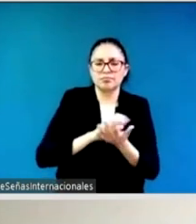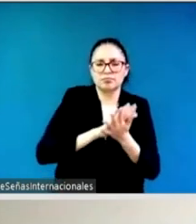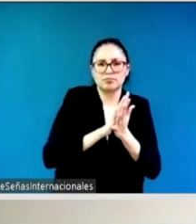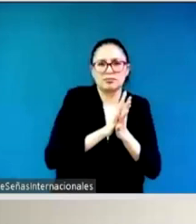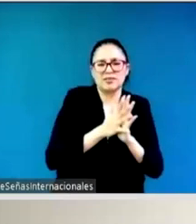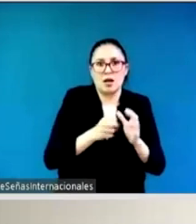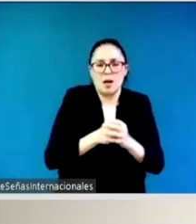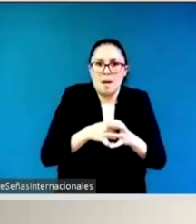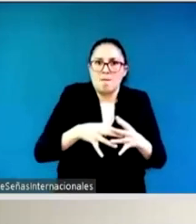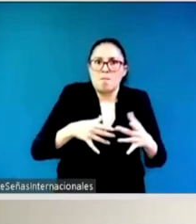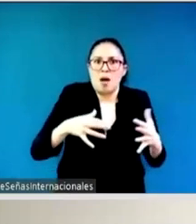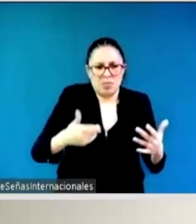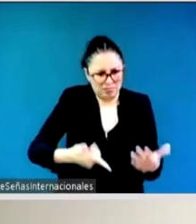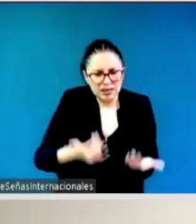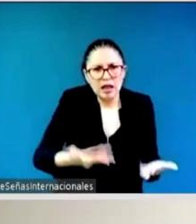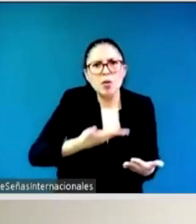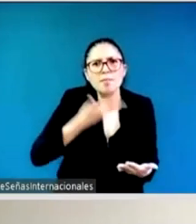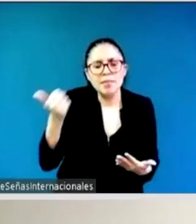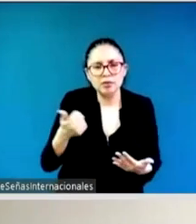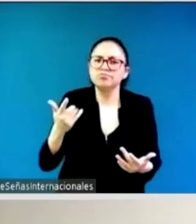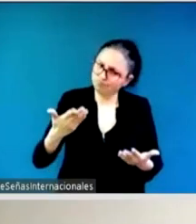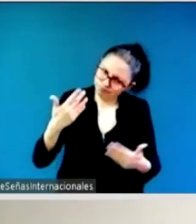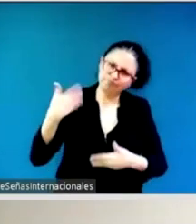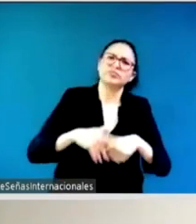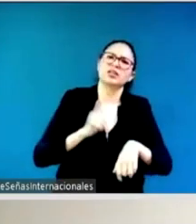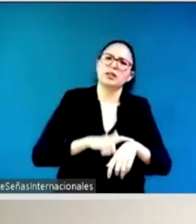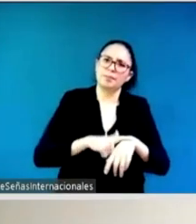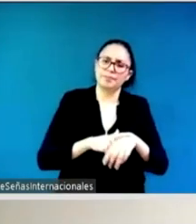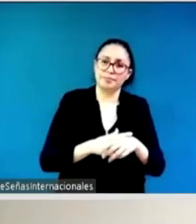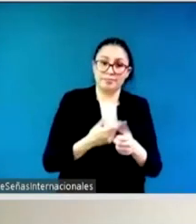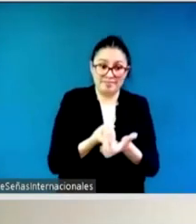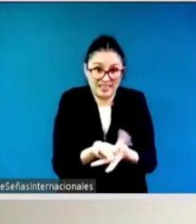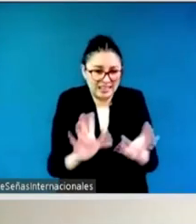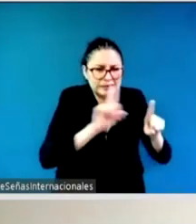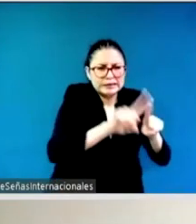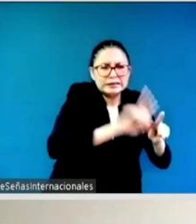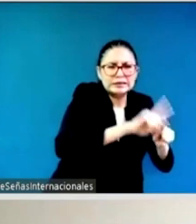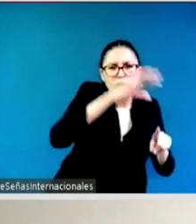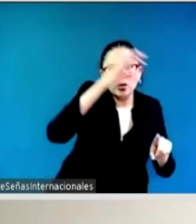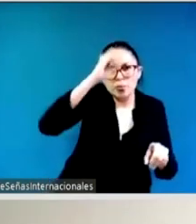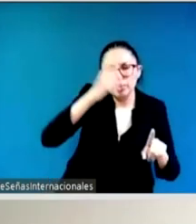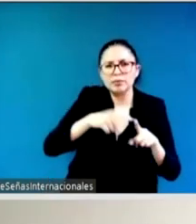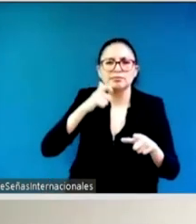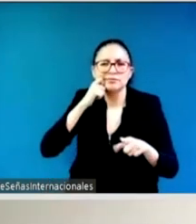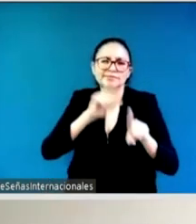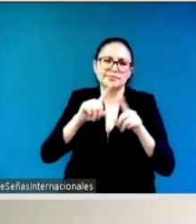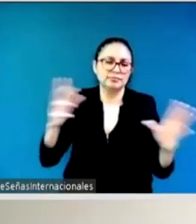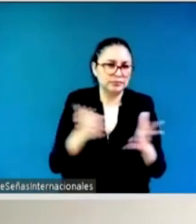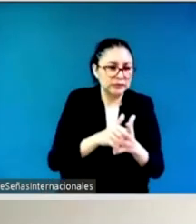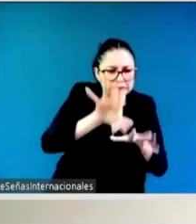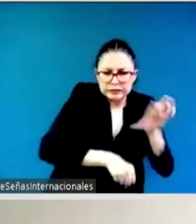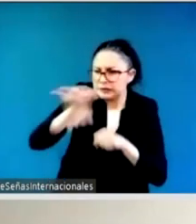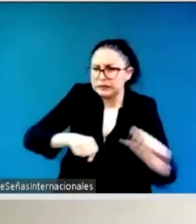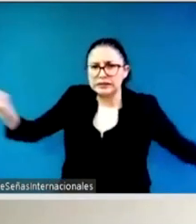diversity as i mentioned before which means just bringing people in an occurring system or women into political positions or